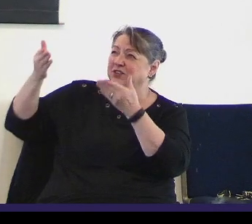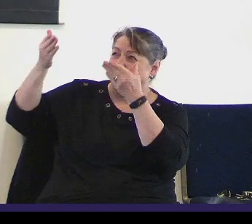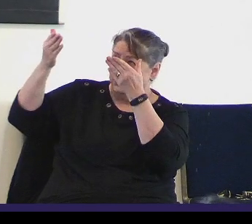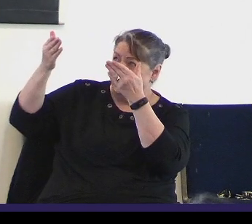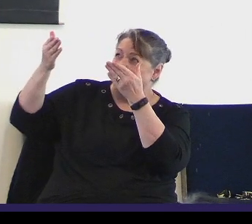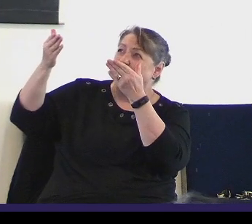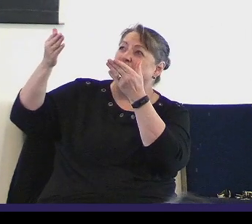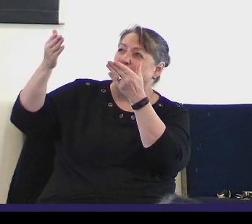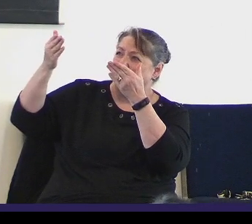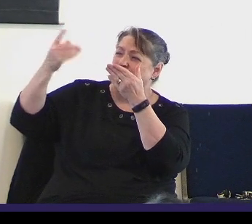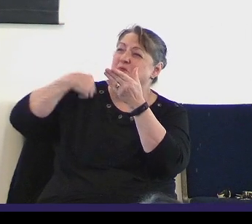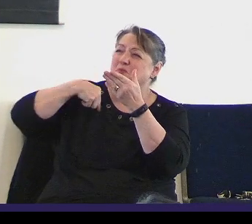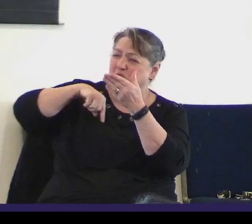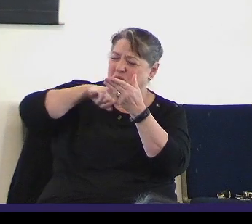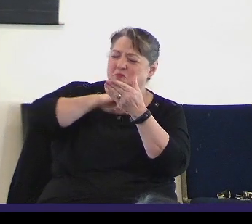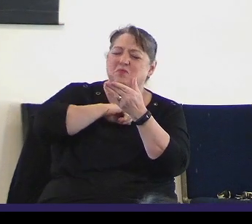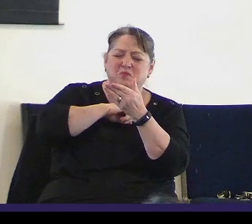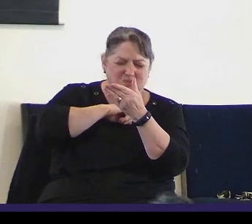to you.